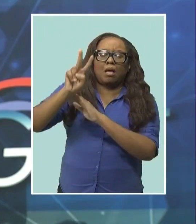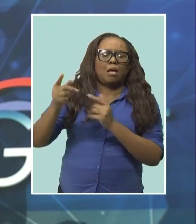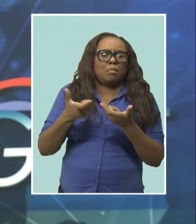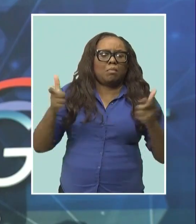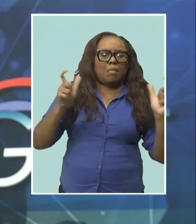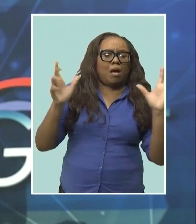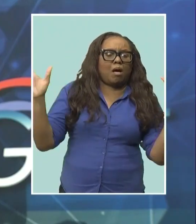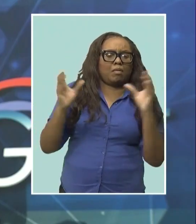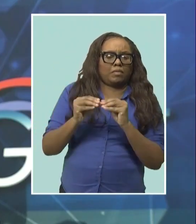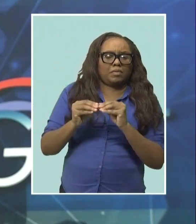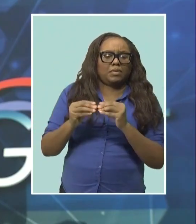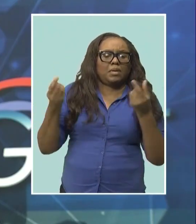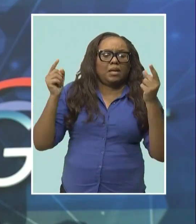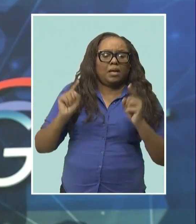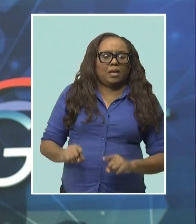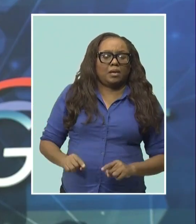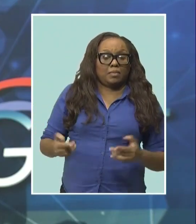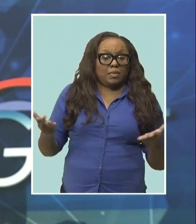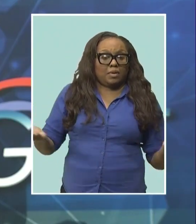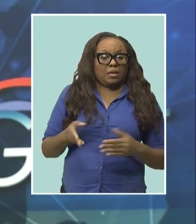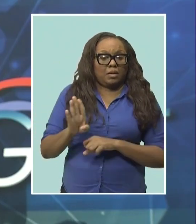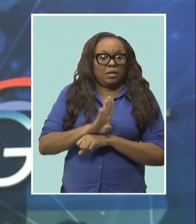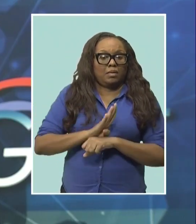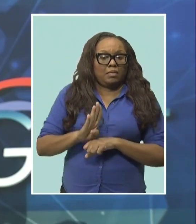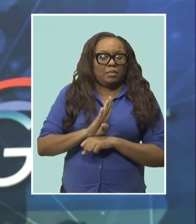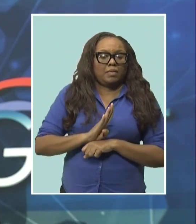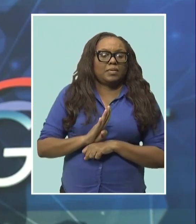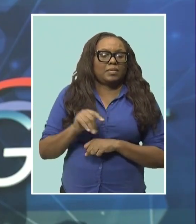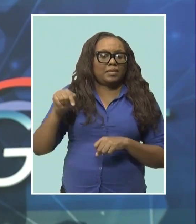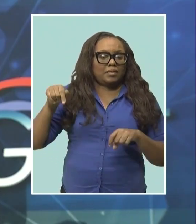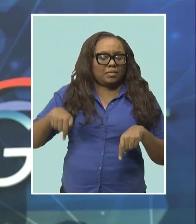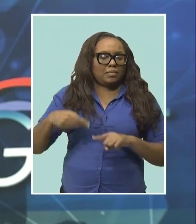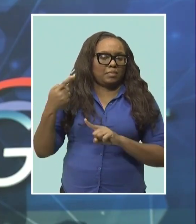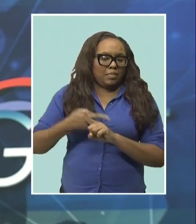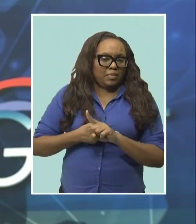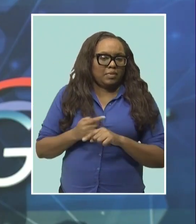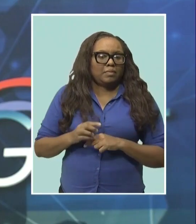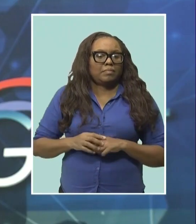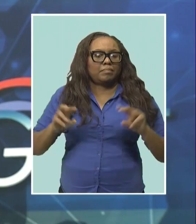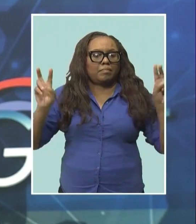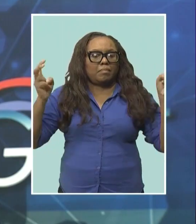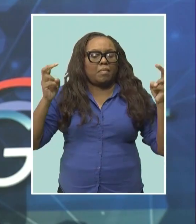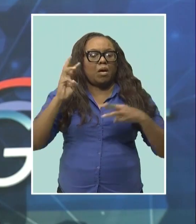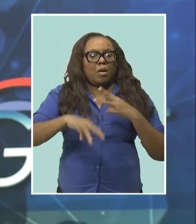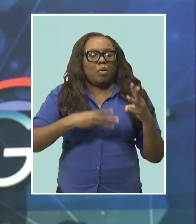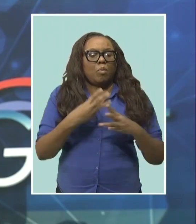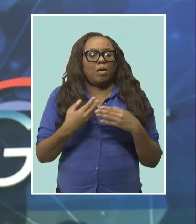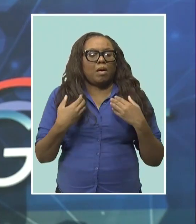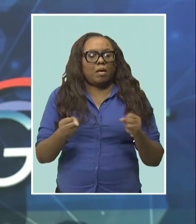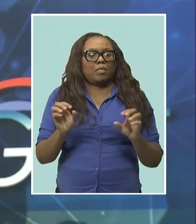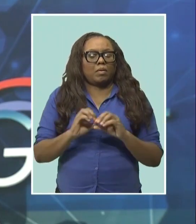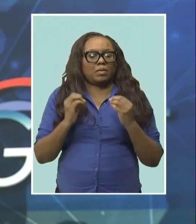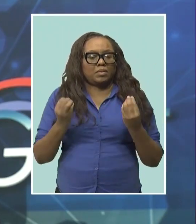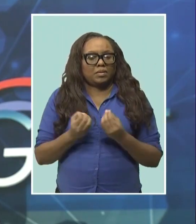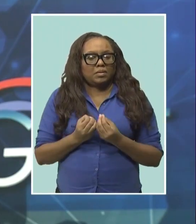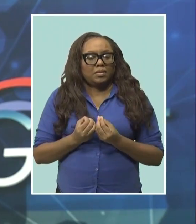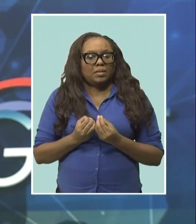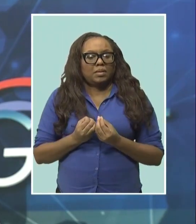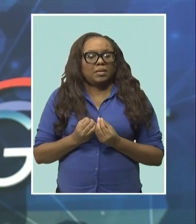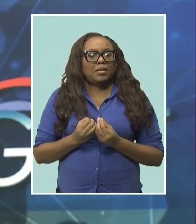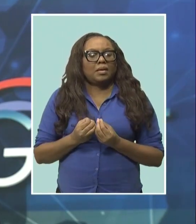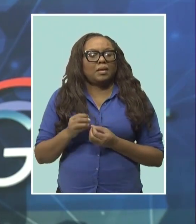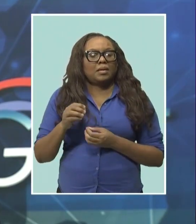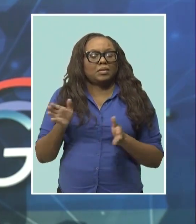conference which takes place right here in Barbados later this month. It's the World Health Organization's small island developing states'